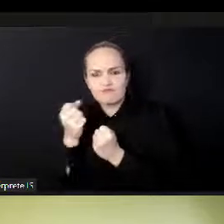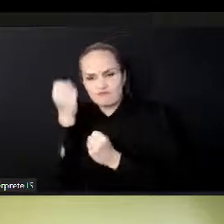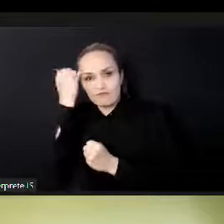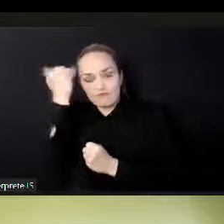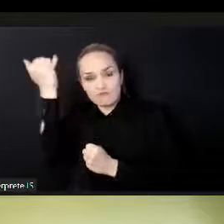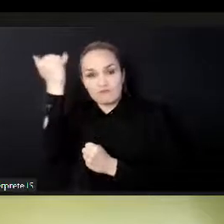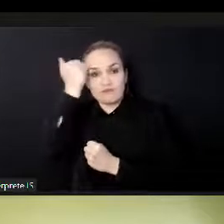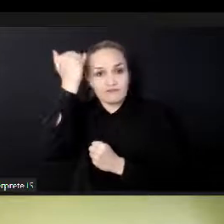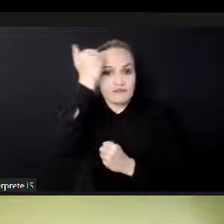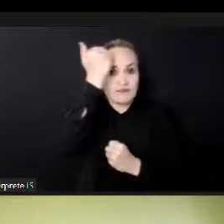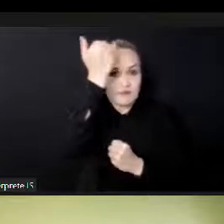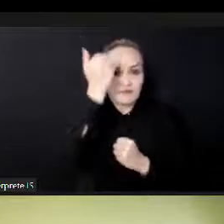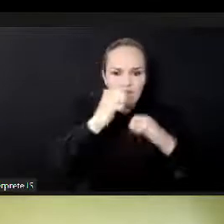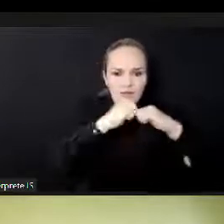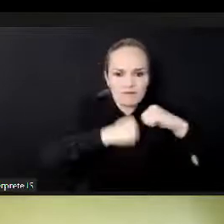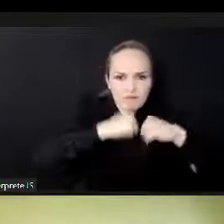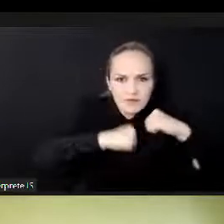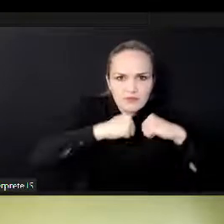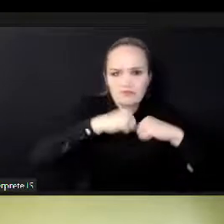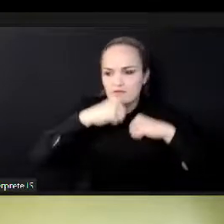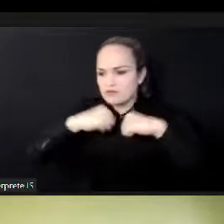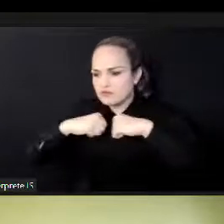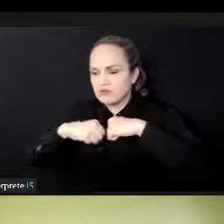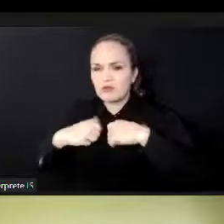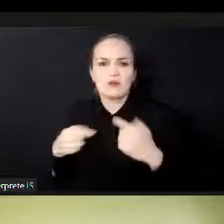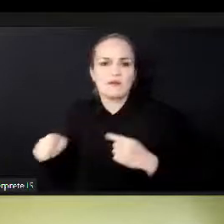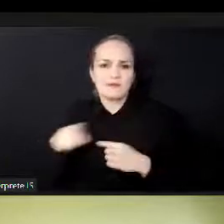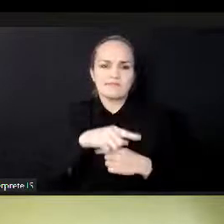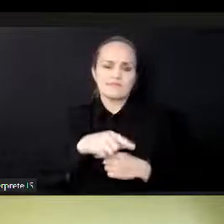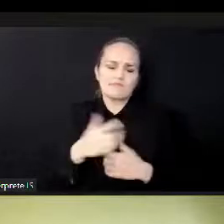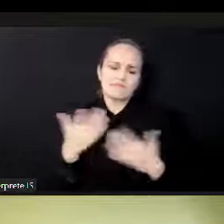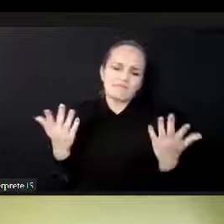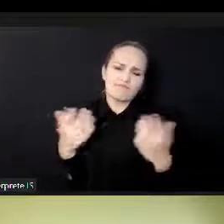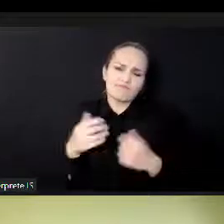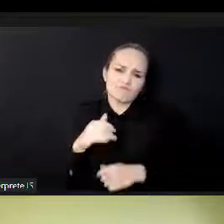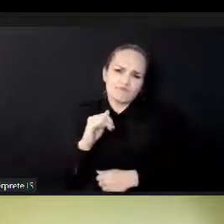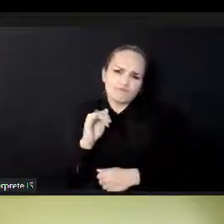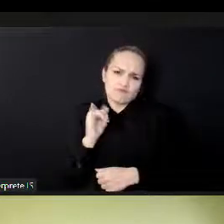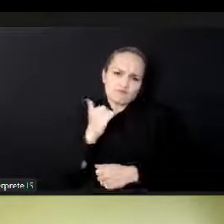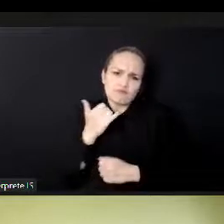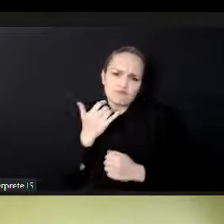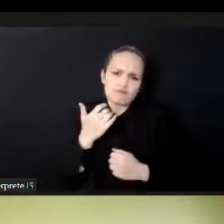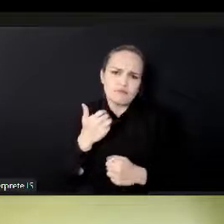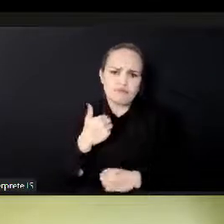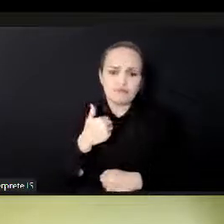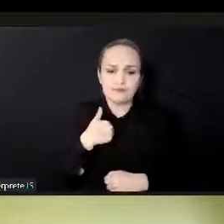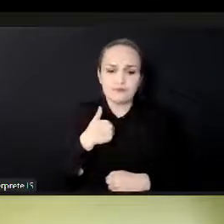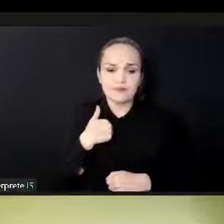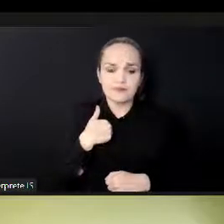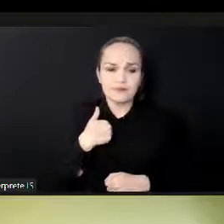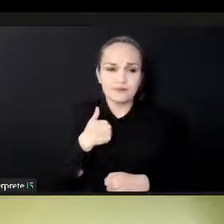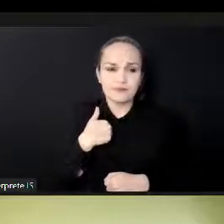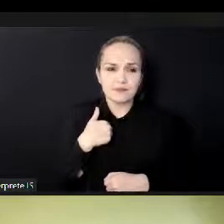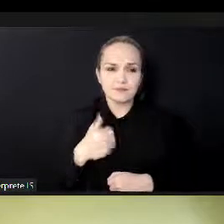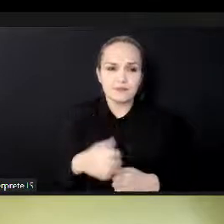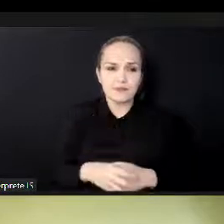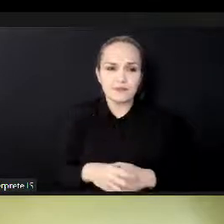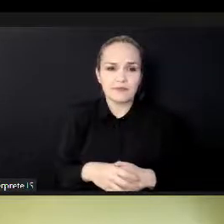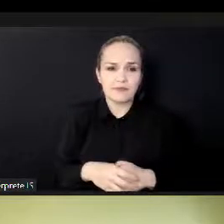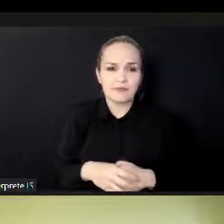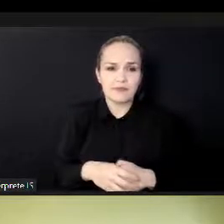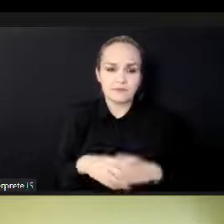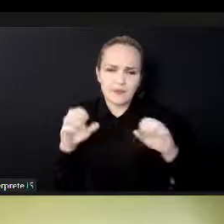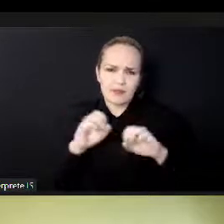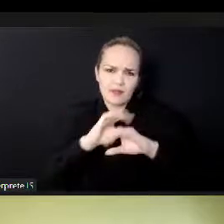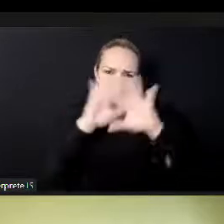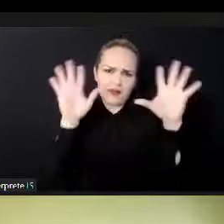to, to you, Maureen. Um, you know, I, you know, I, I met, um, a couple of colleagues from Lagos came to